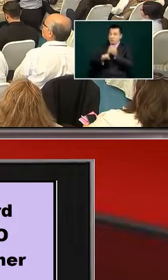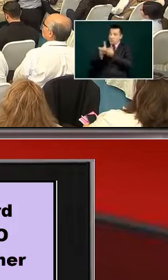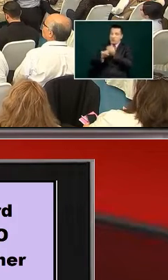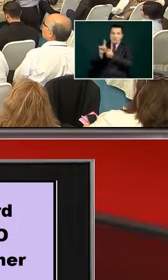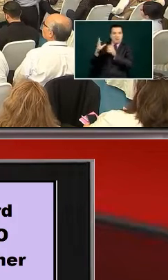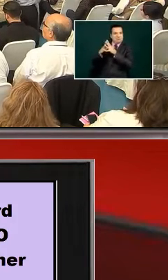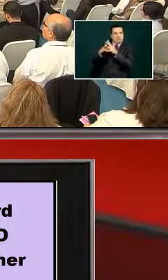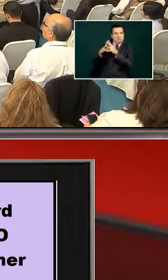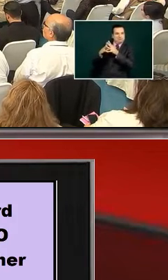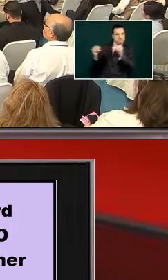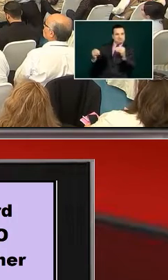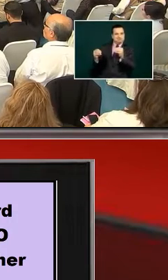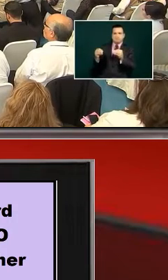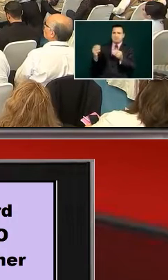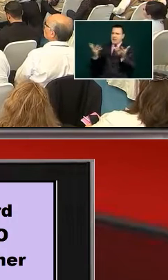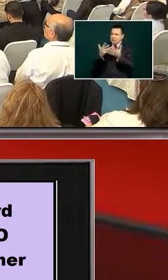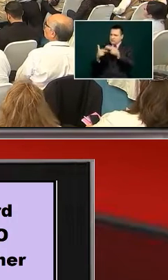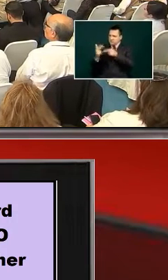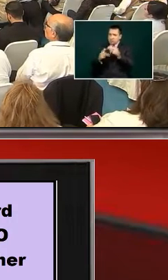problems